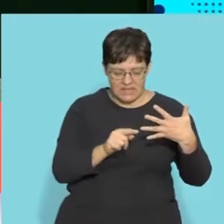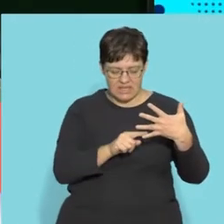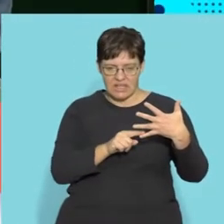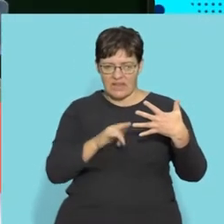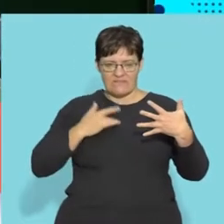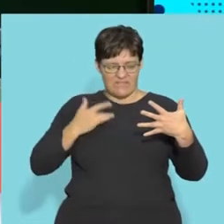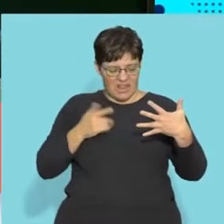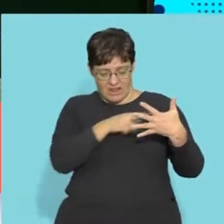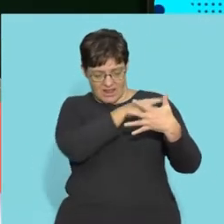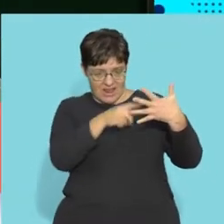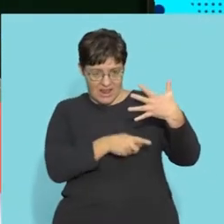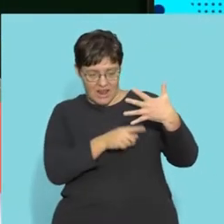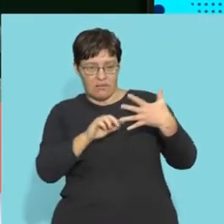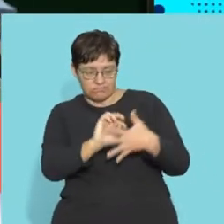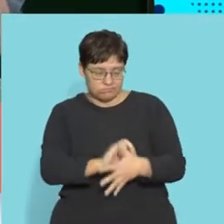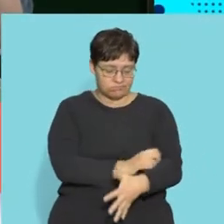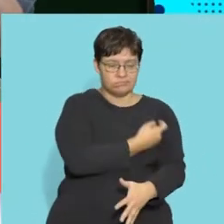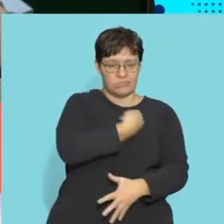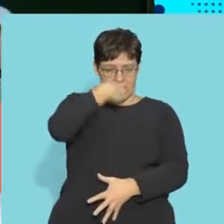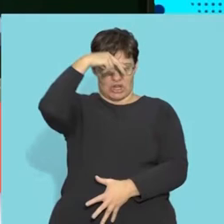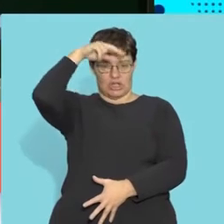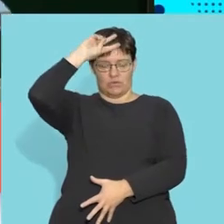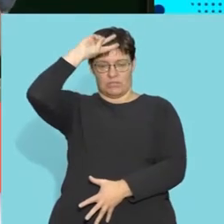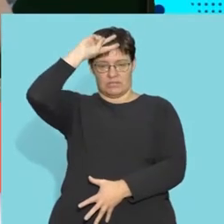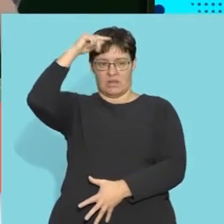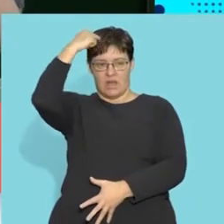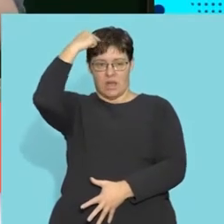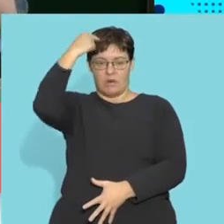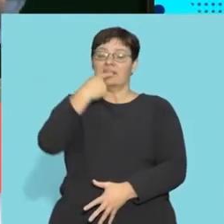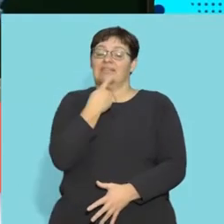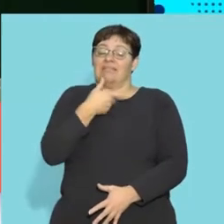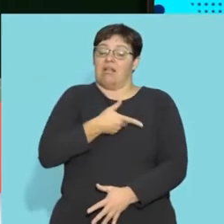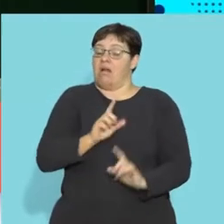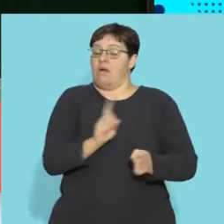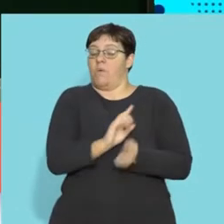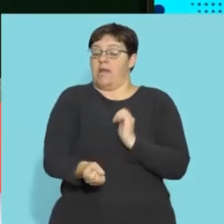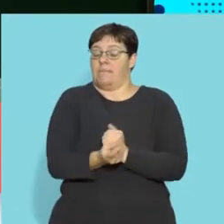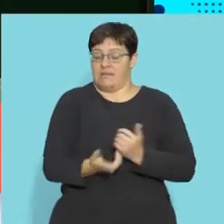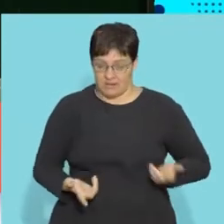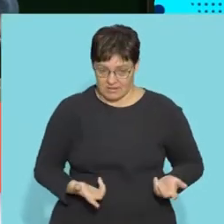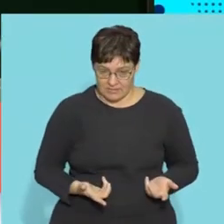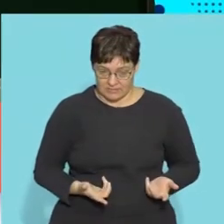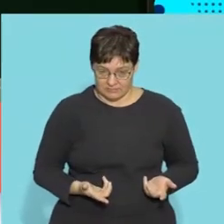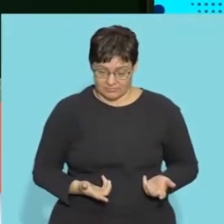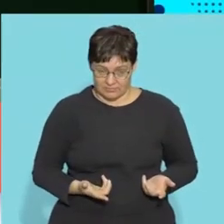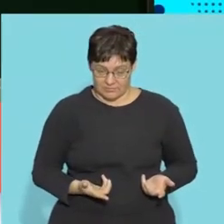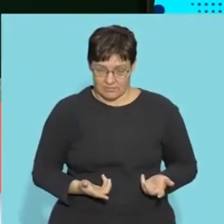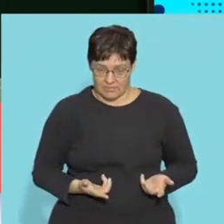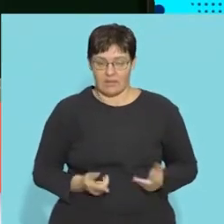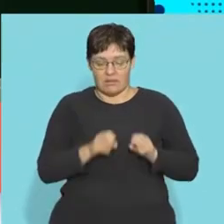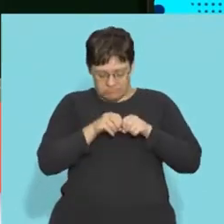seeing. It is feeling. Right. So all those information coming from the senses goes to the brain. It